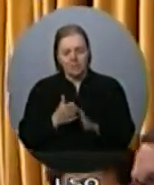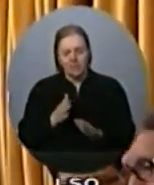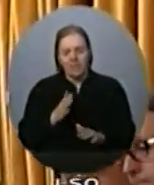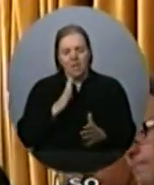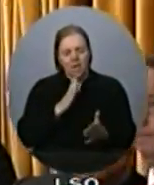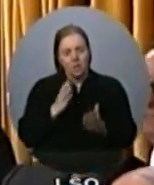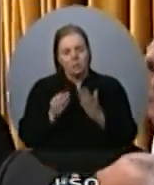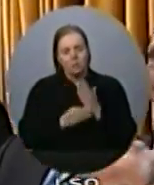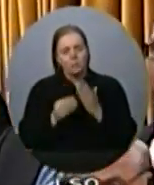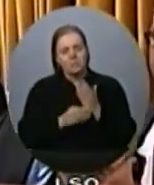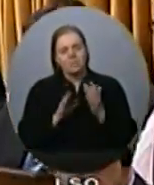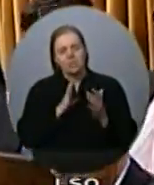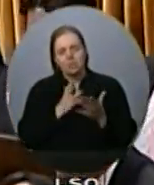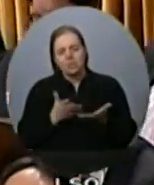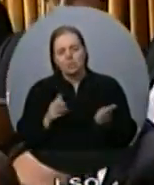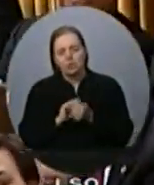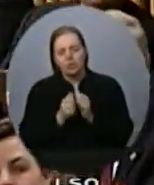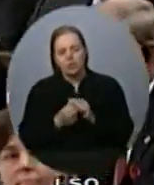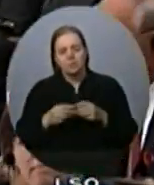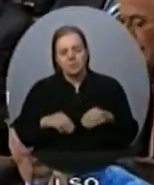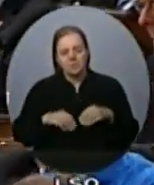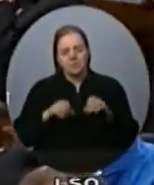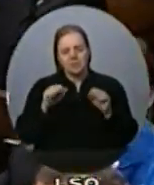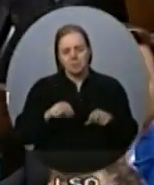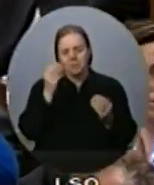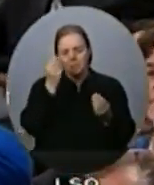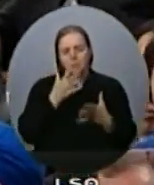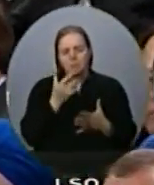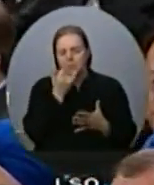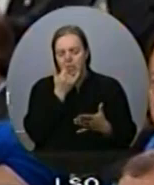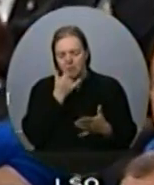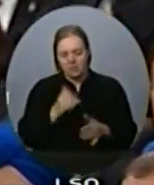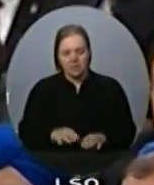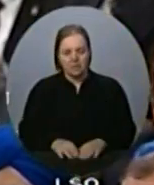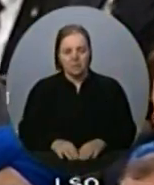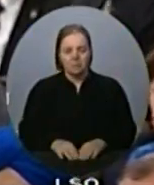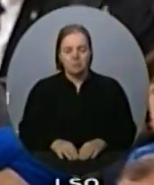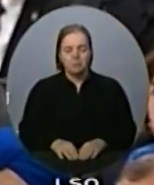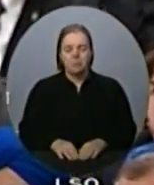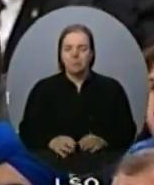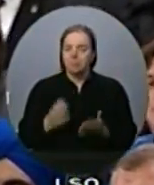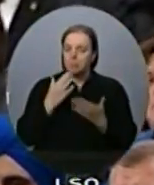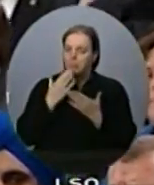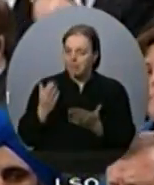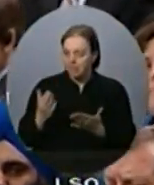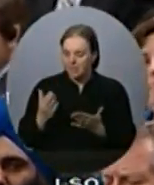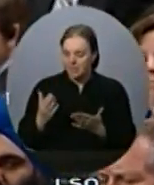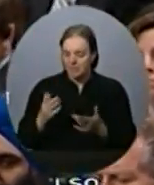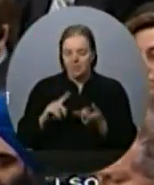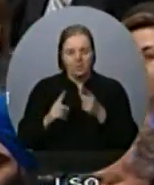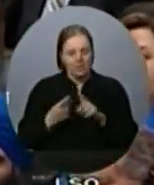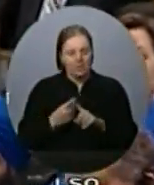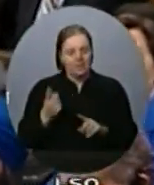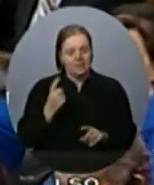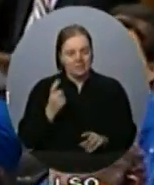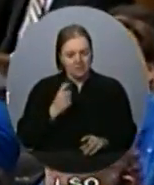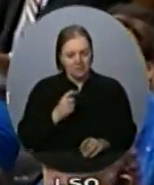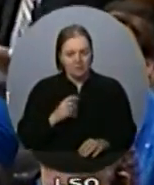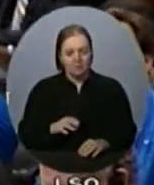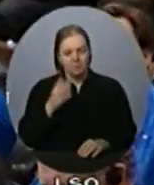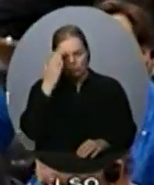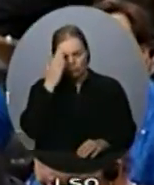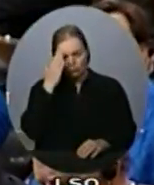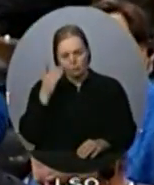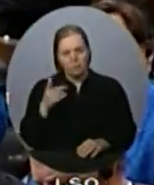Minister de l'Industrie. Thank you, Mr. Speaker. I thank my colleague for his great question. Our top priority is jobs and the economy. Today, I am announcing